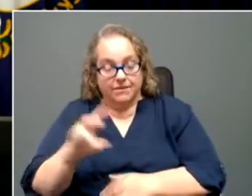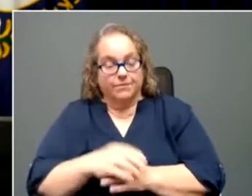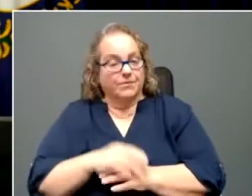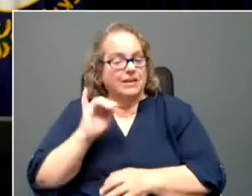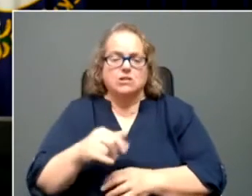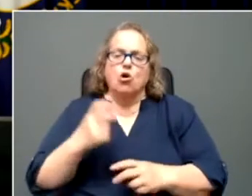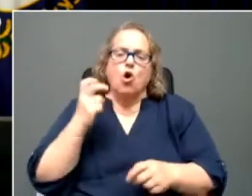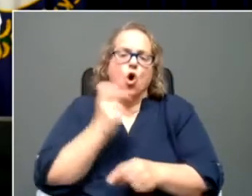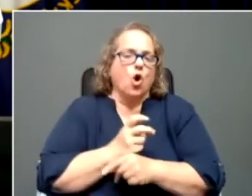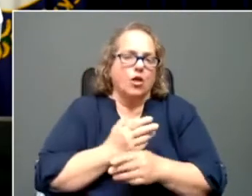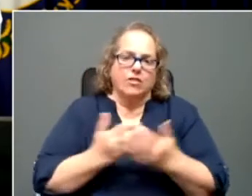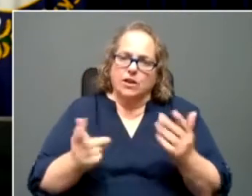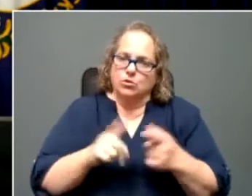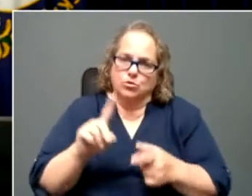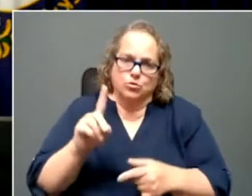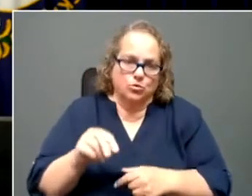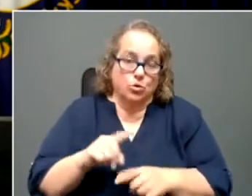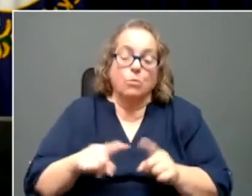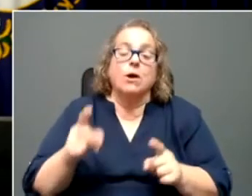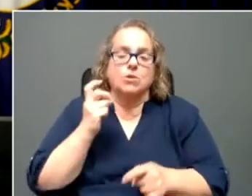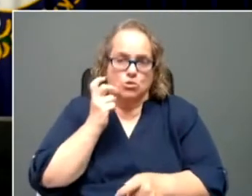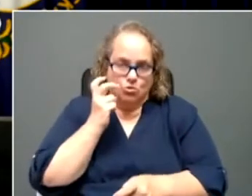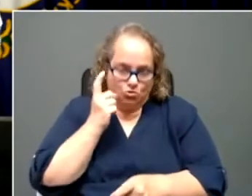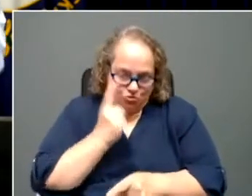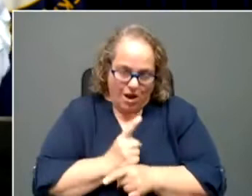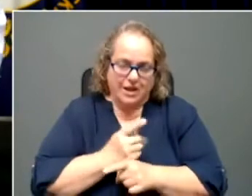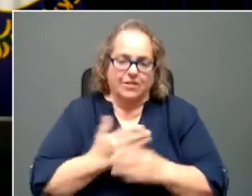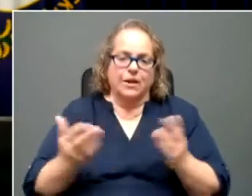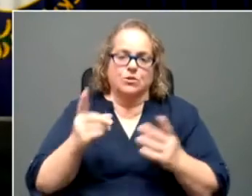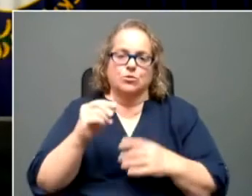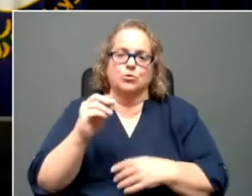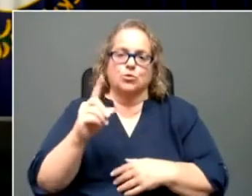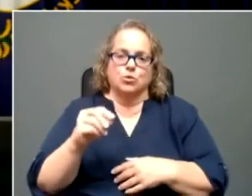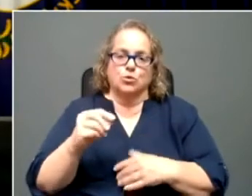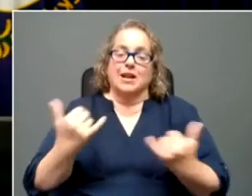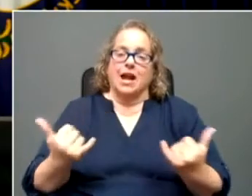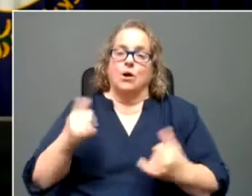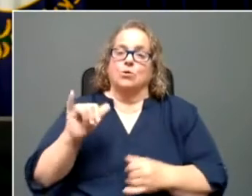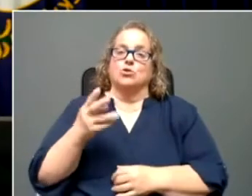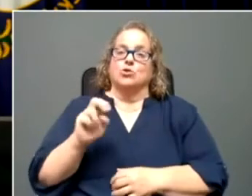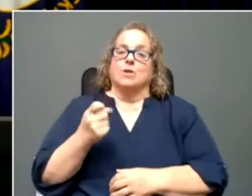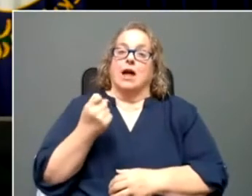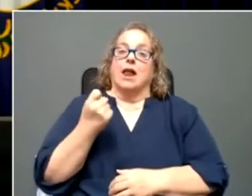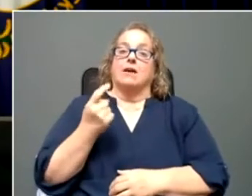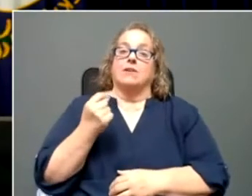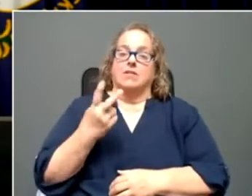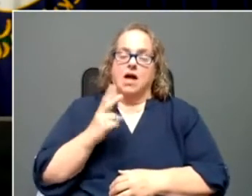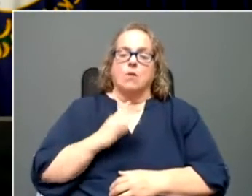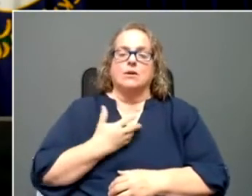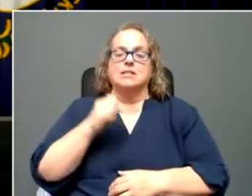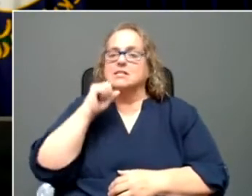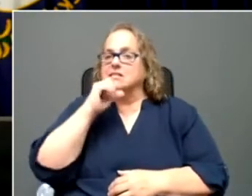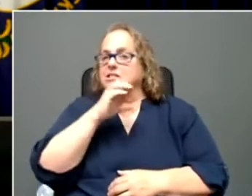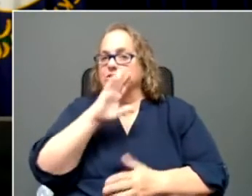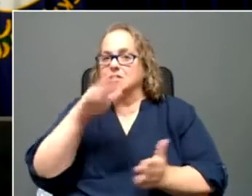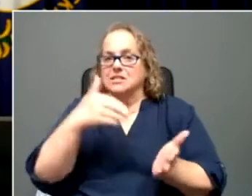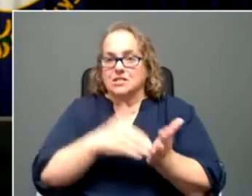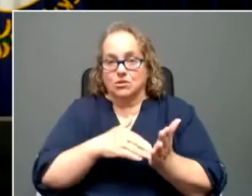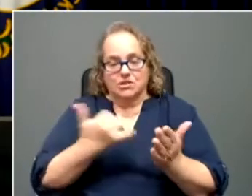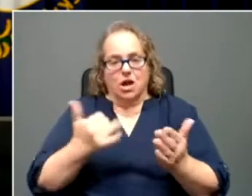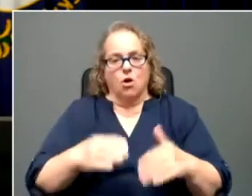but it was the right thing to do. And now on June 11th, our senior centers are going to be open again at full capacity.